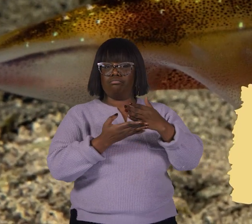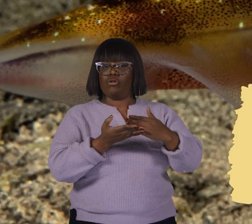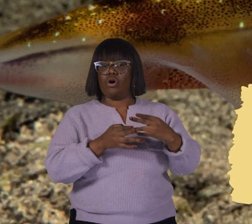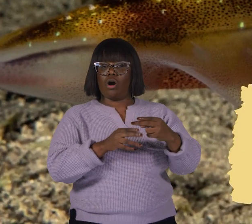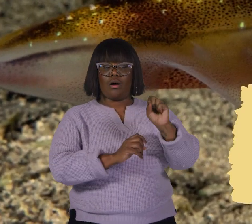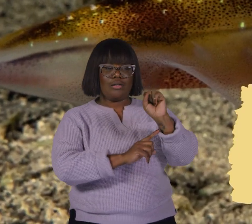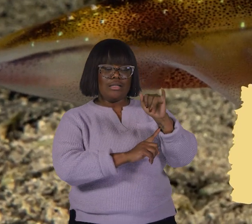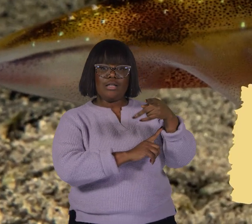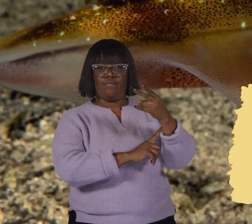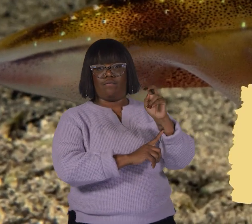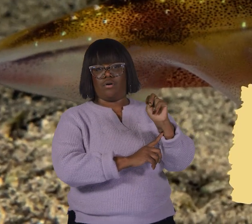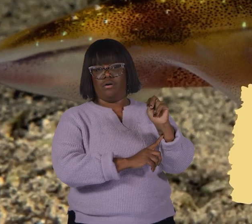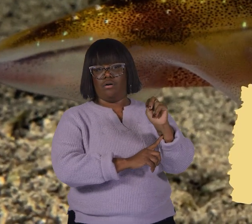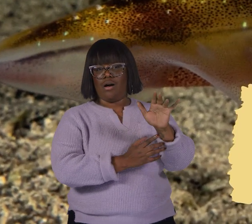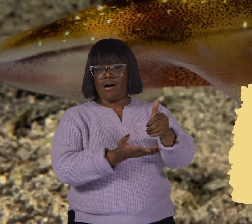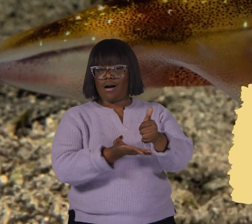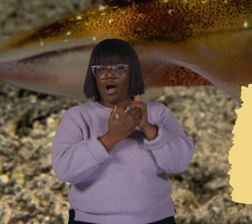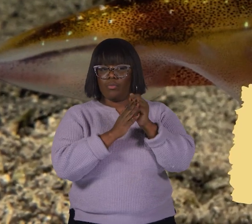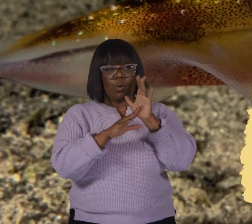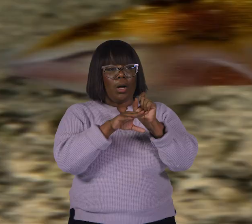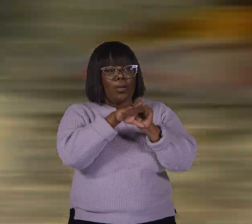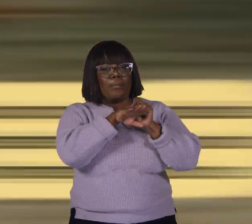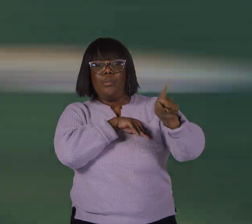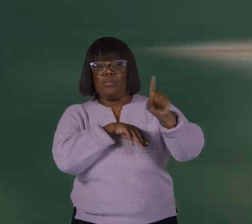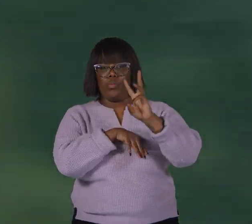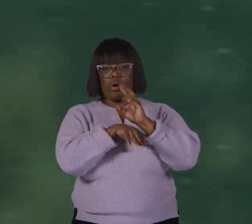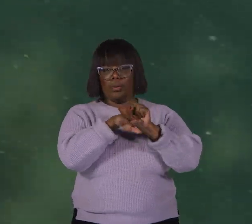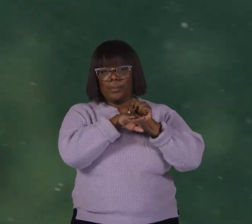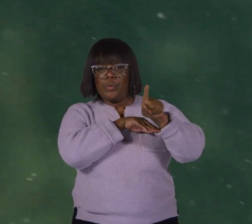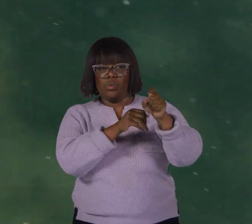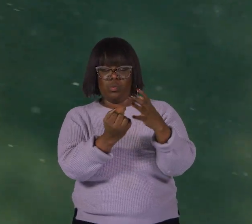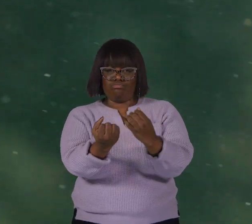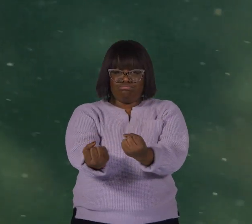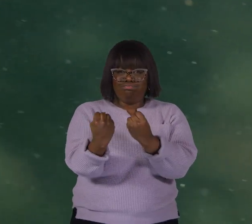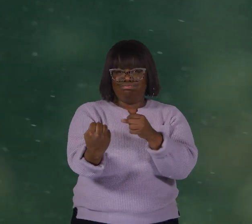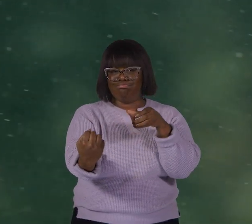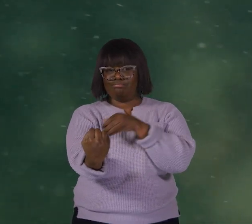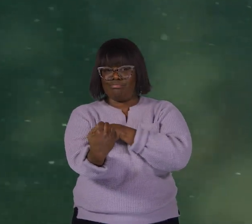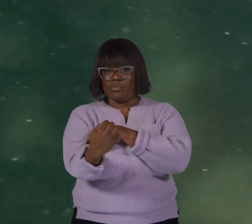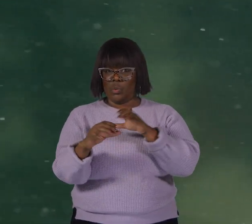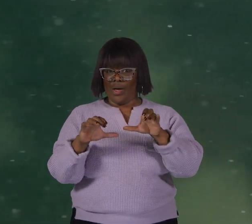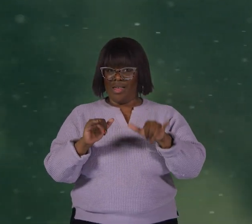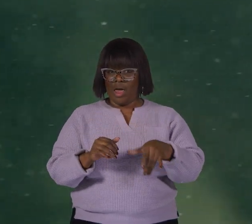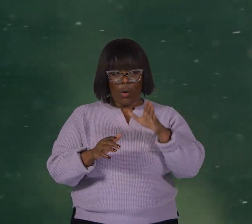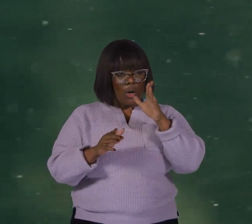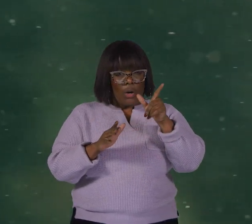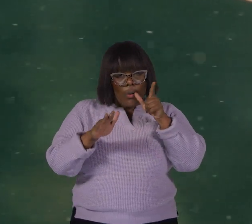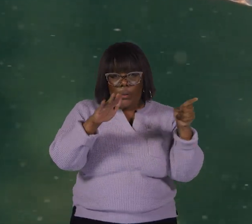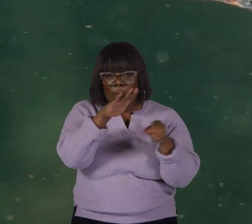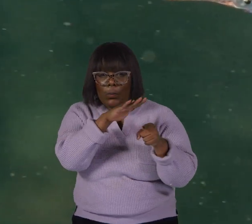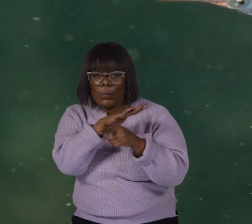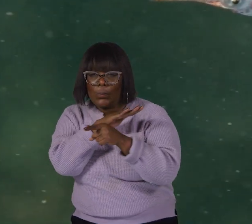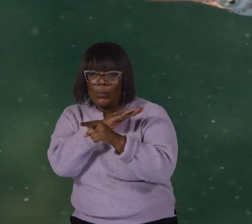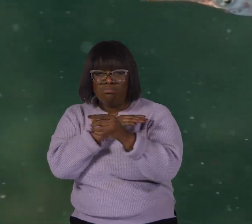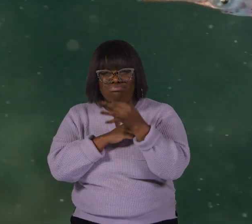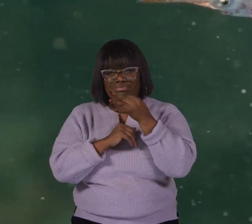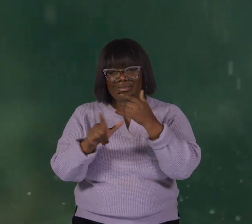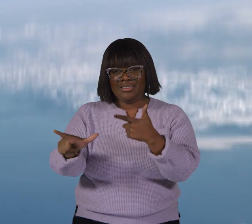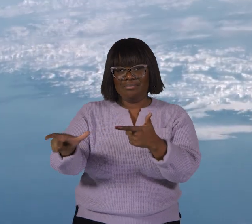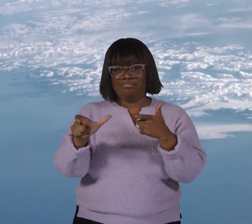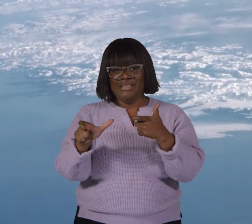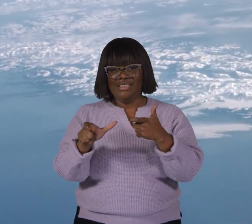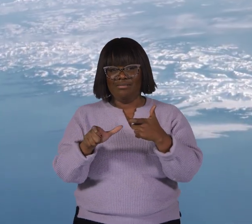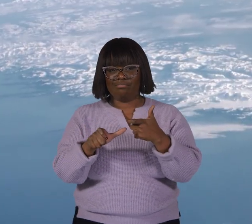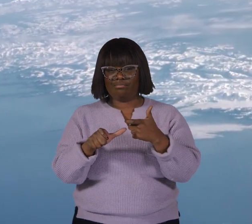siphon that helps them shoot water out with great force. By doing this, they can zoom through the water at impressive speeds.